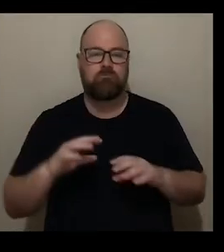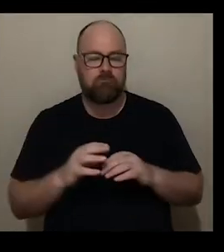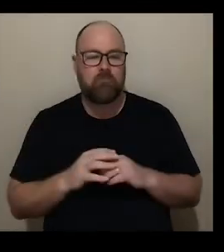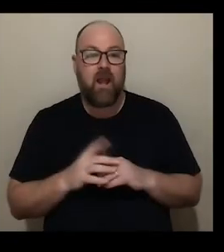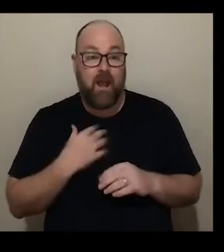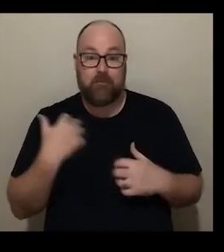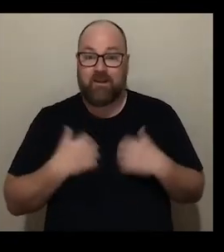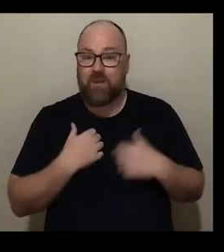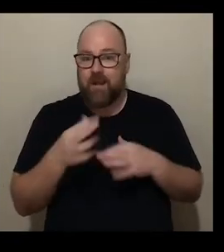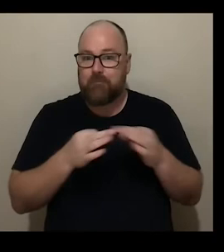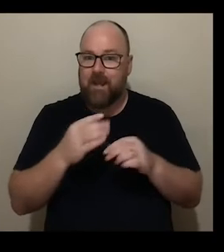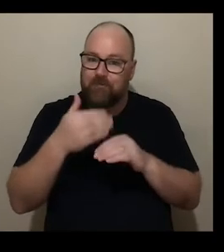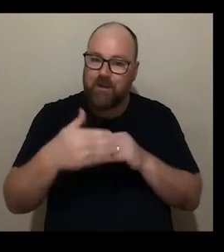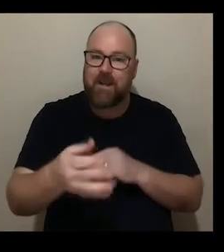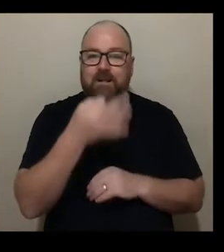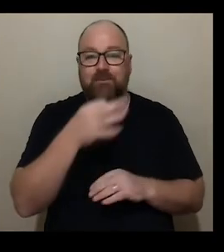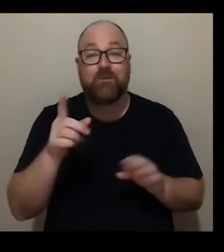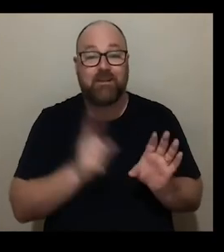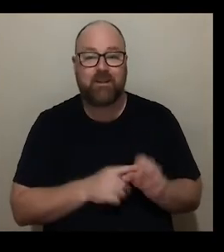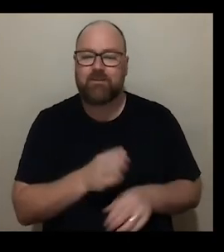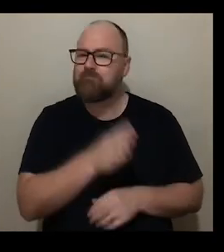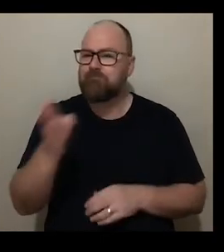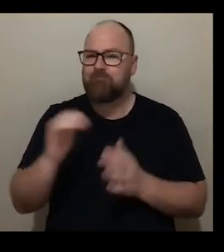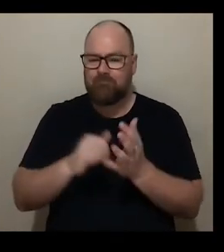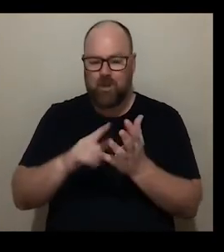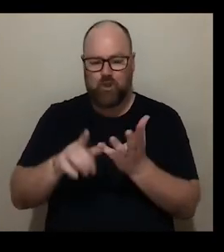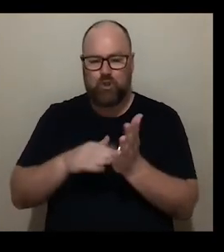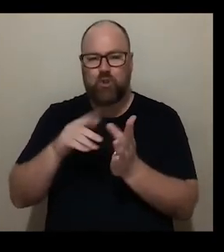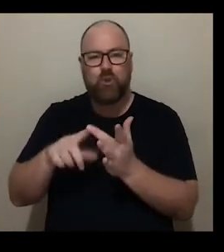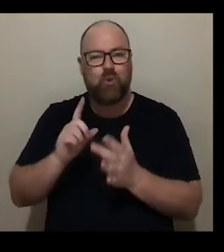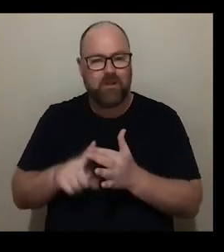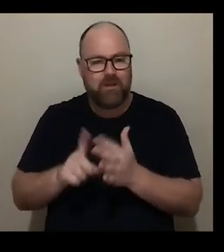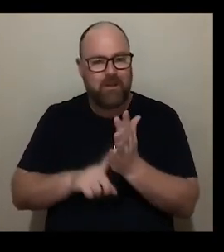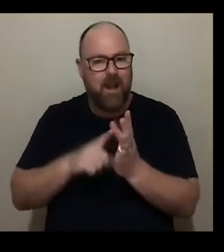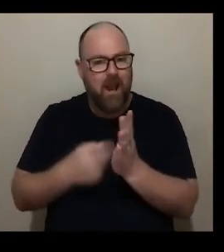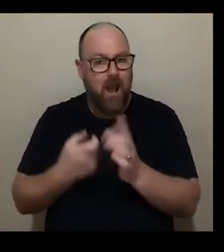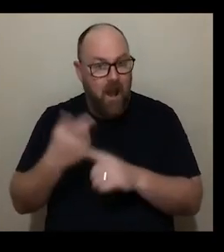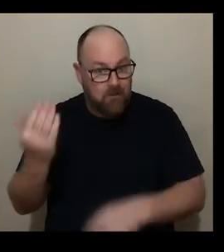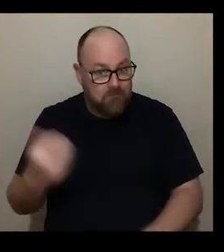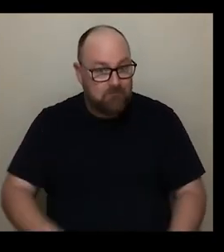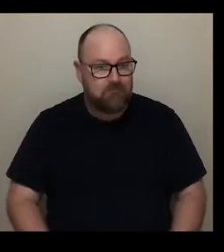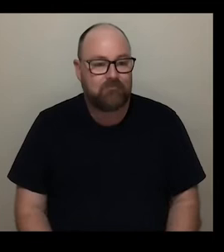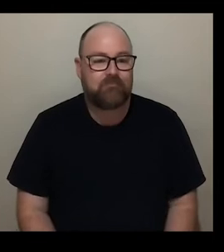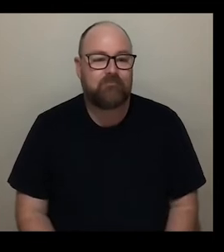the next few years so thank you so much for having me and Susie Lark would you like to introduce yourself please